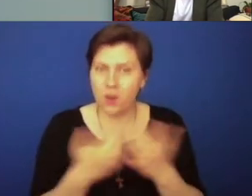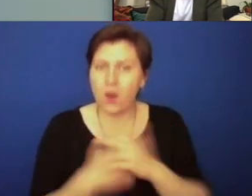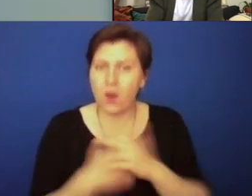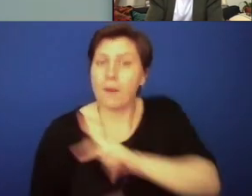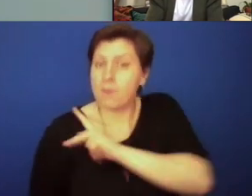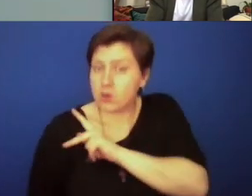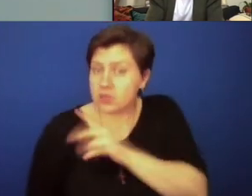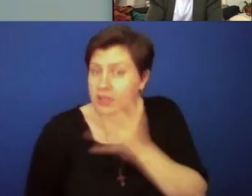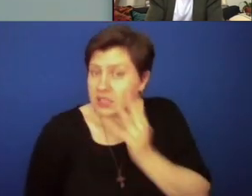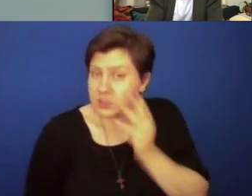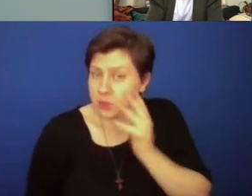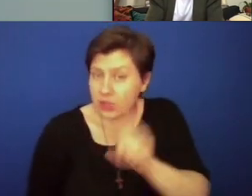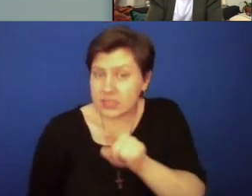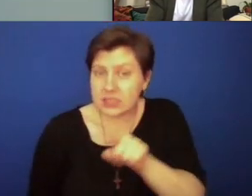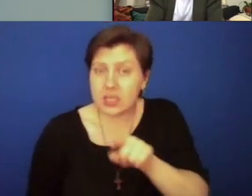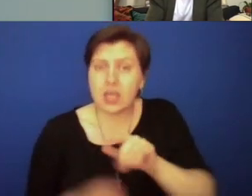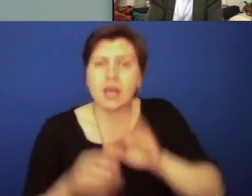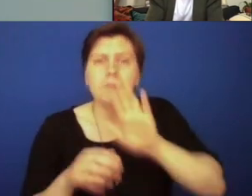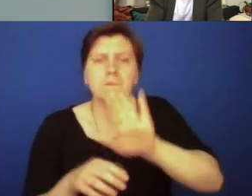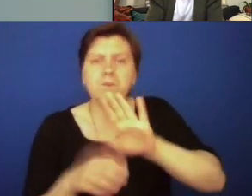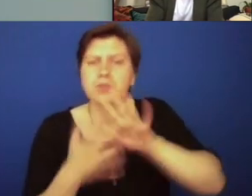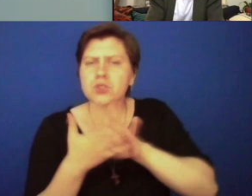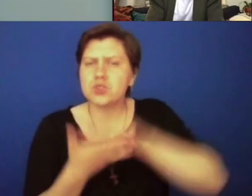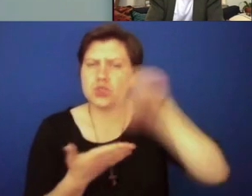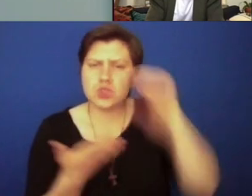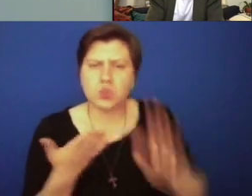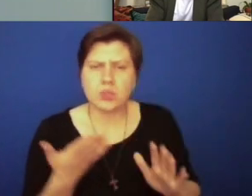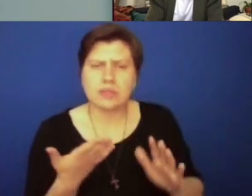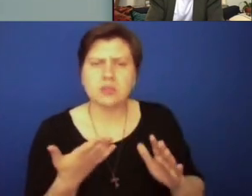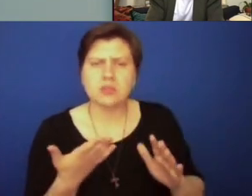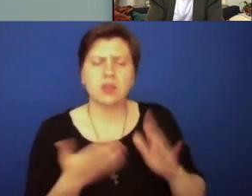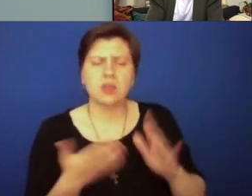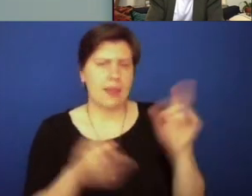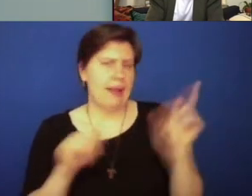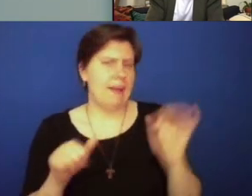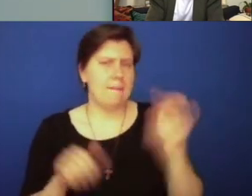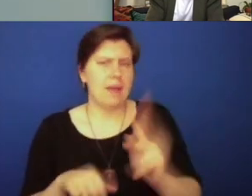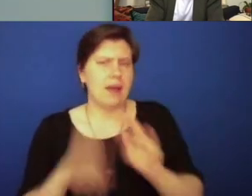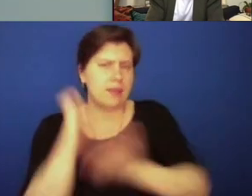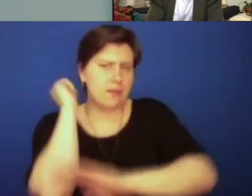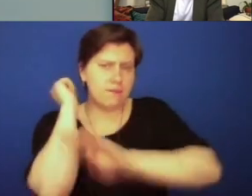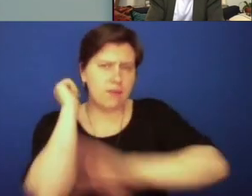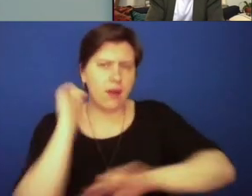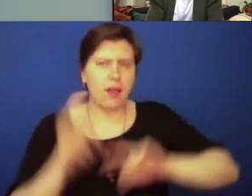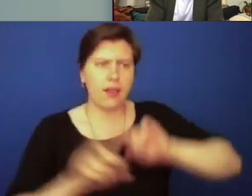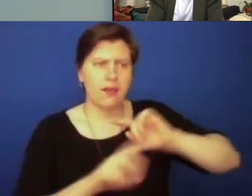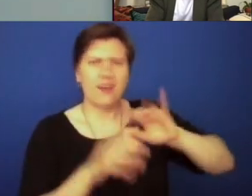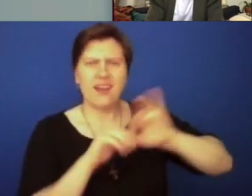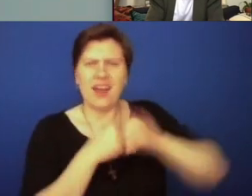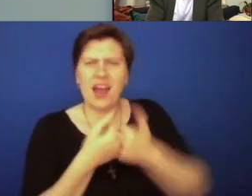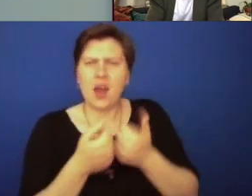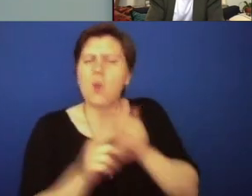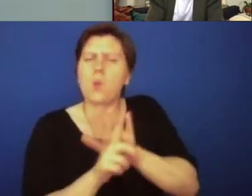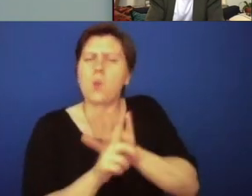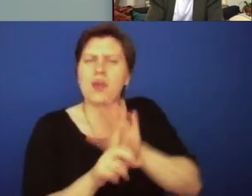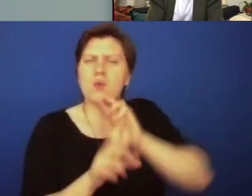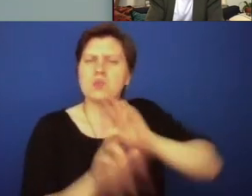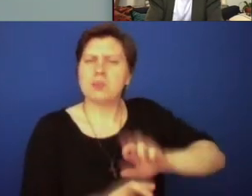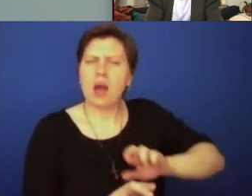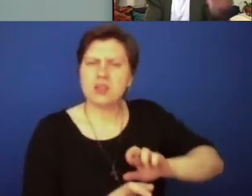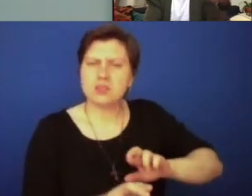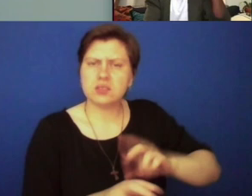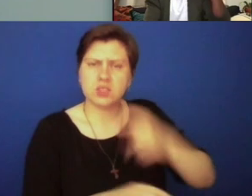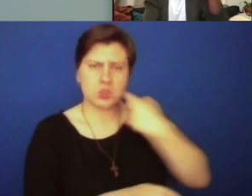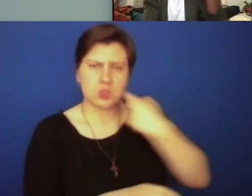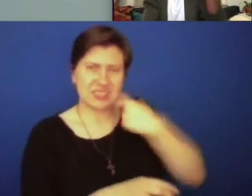From sort of a personal experience, how did your students, as they've come back this fall, respond to the summer of violence and protest,